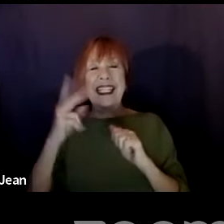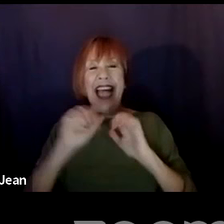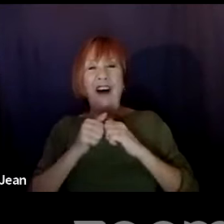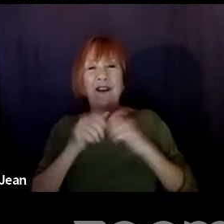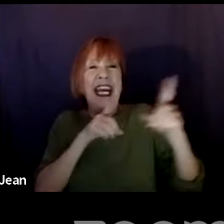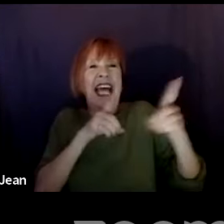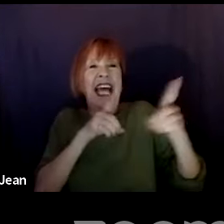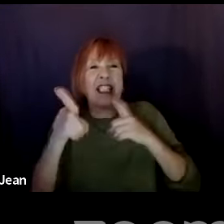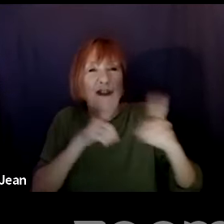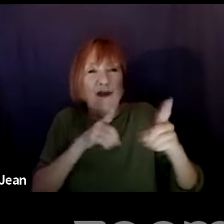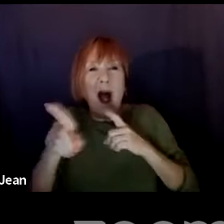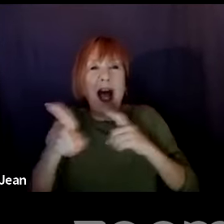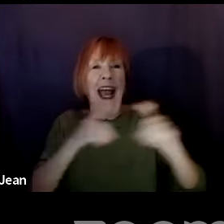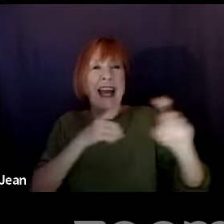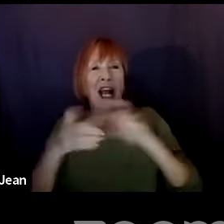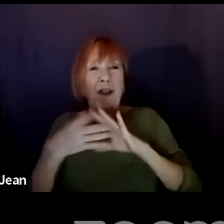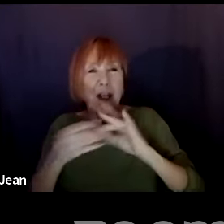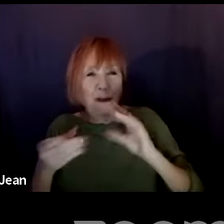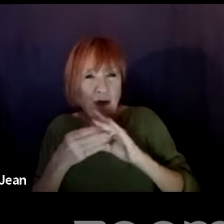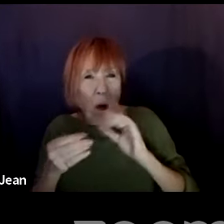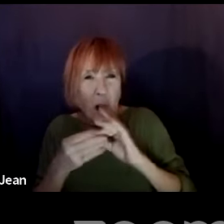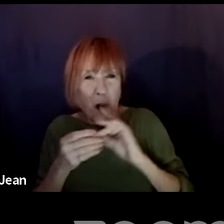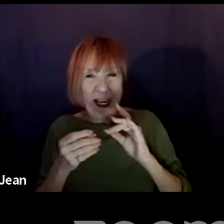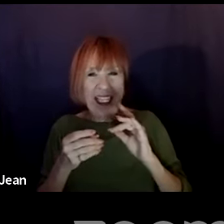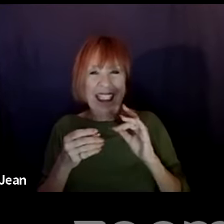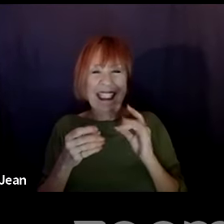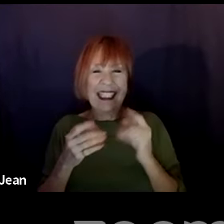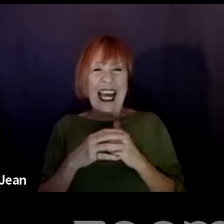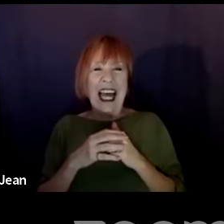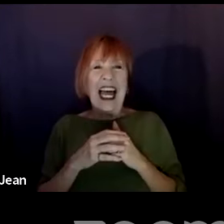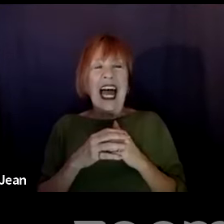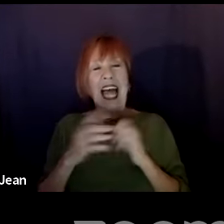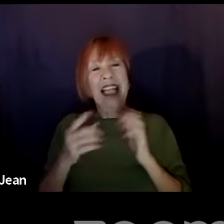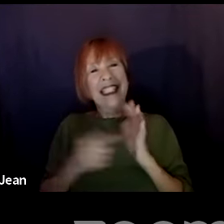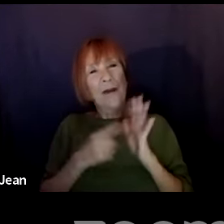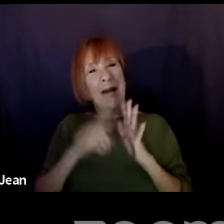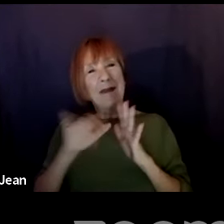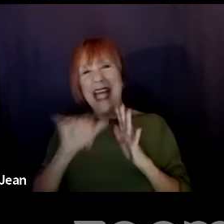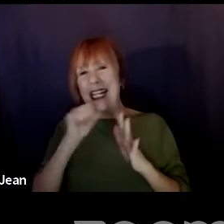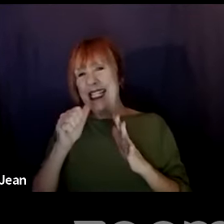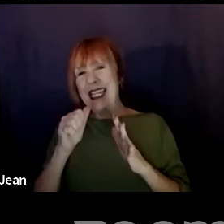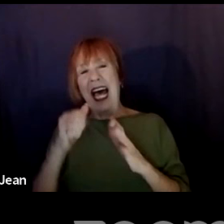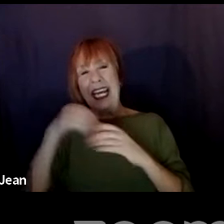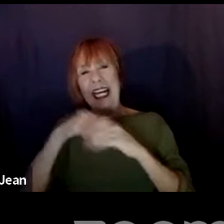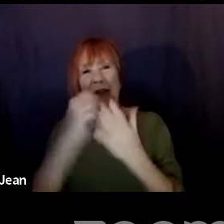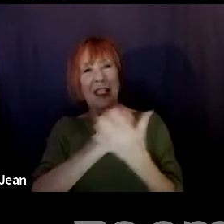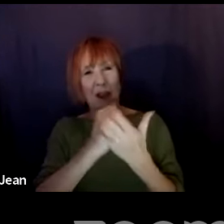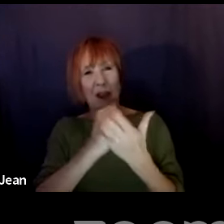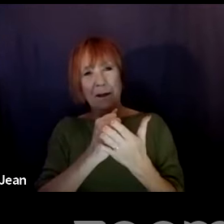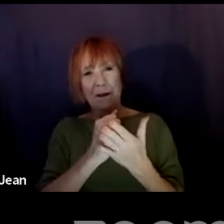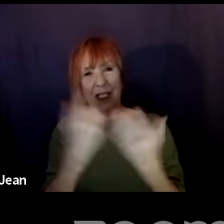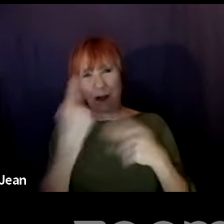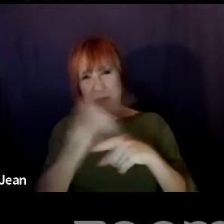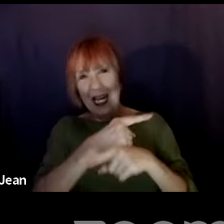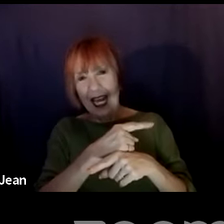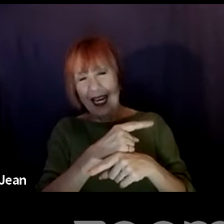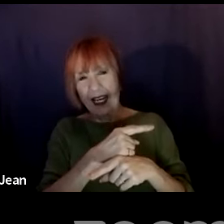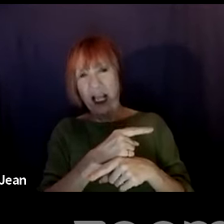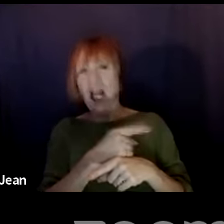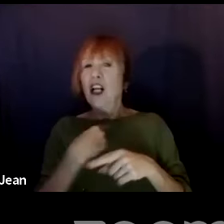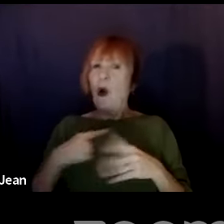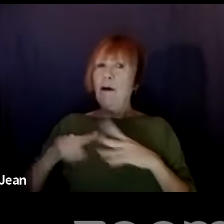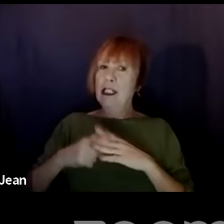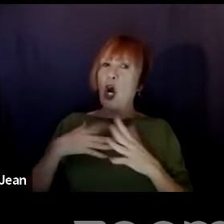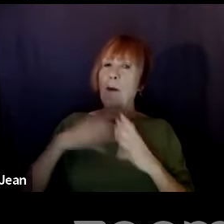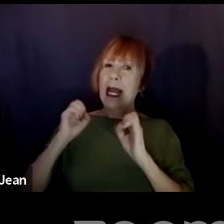the stories, and that's sometimes missing in a lot of scripts that we see today. So that's where I would start to get my education,